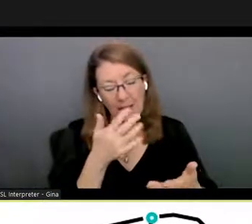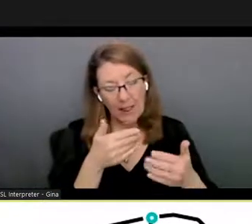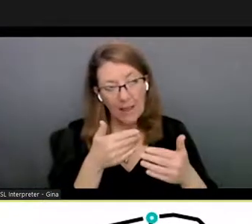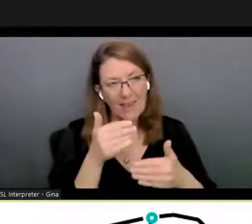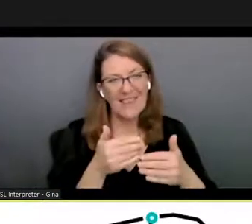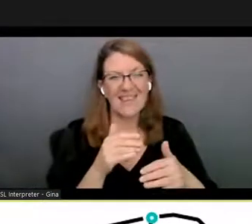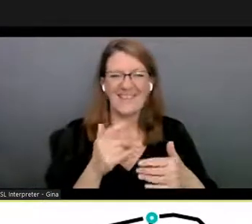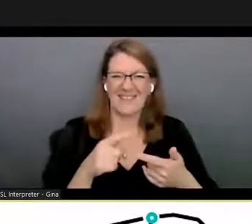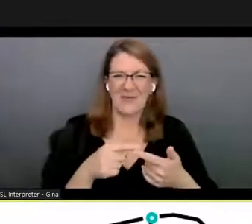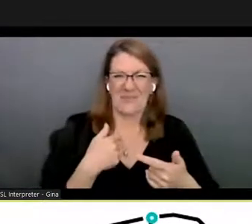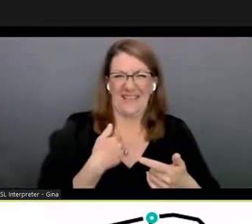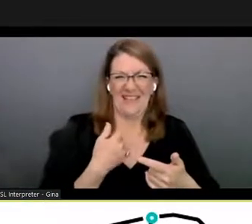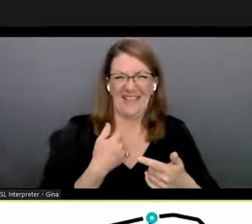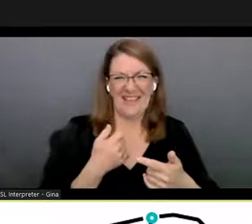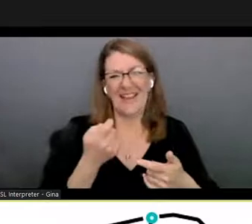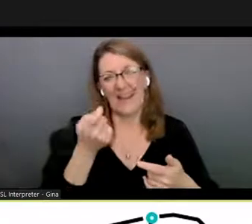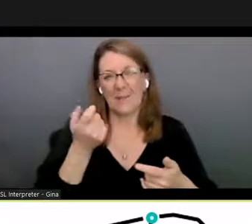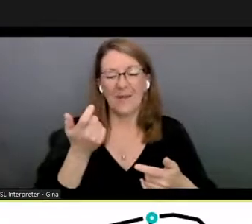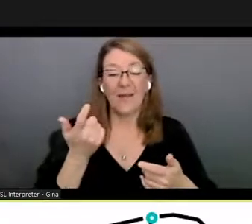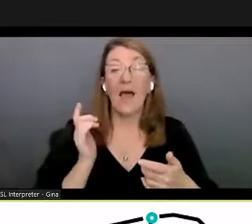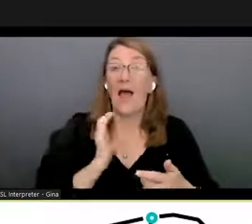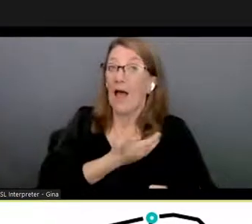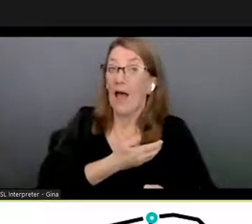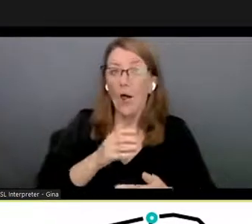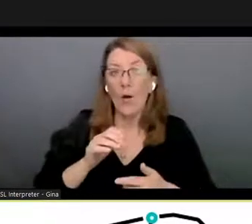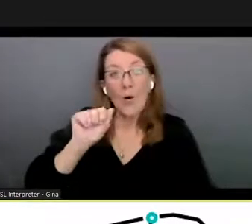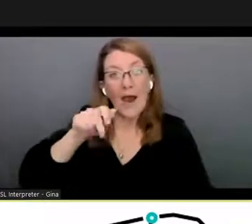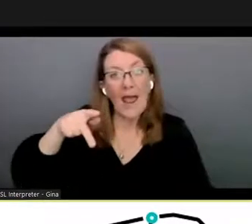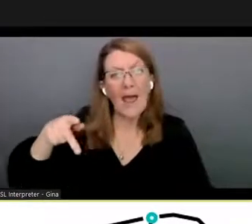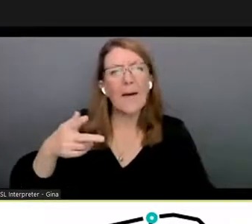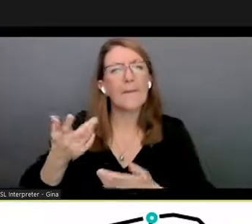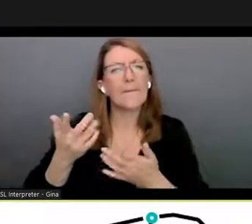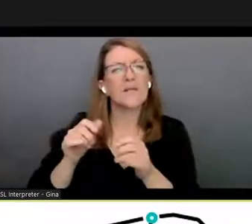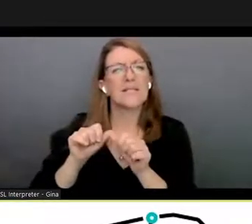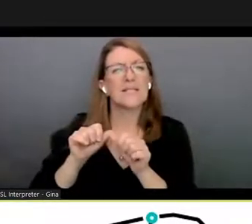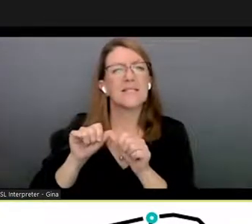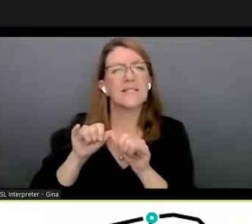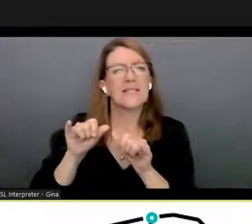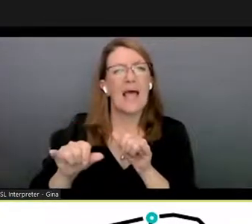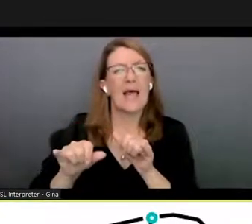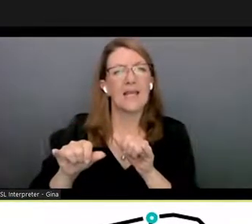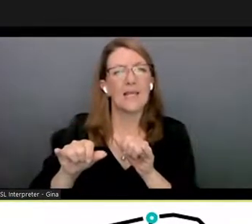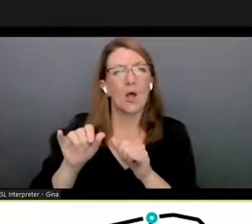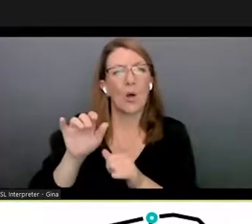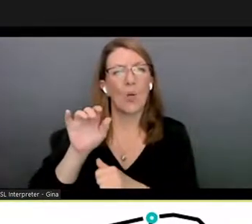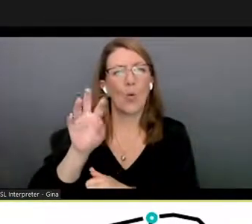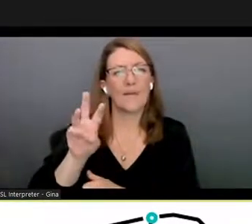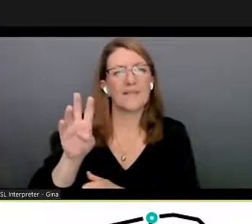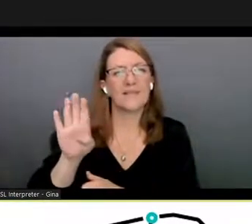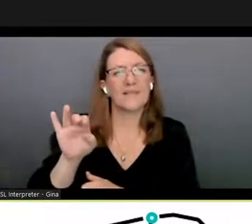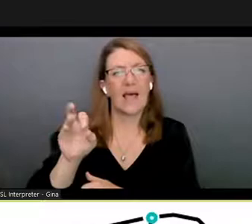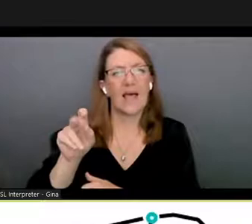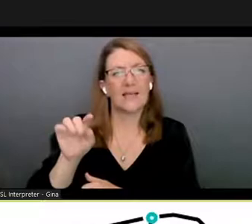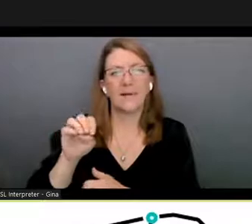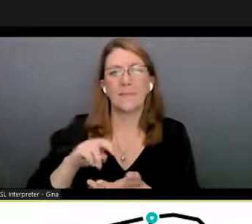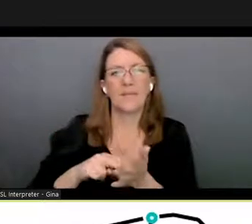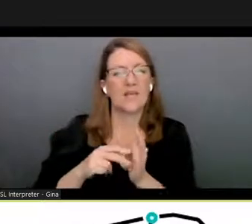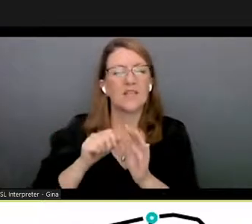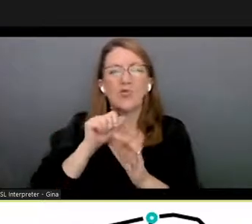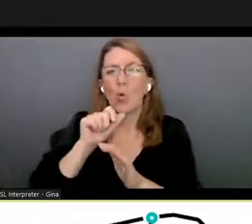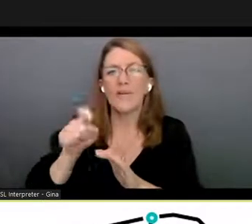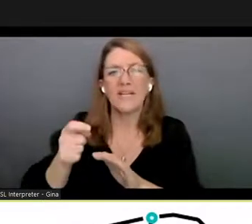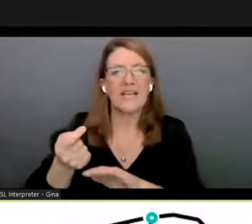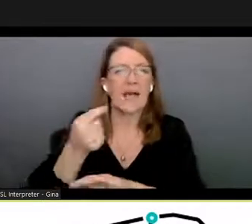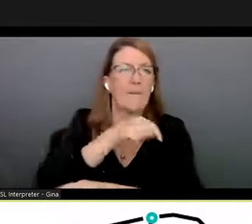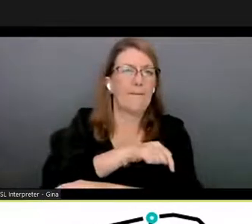quite a few bit of our app is static website and what that means is that it doesn't need a back end which i want to correct caroline